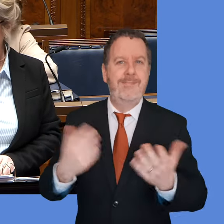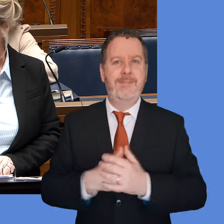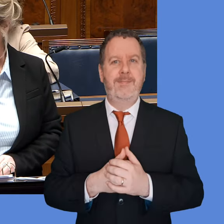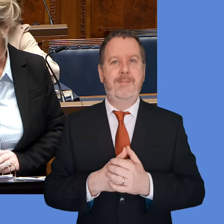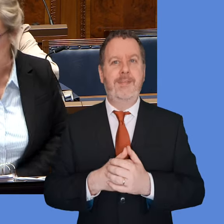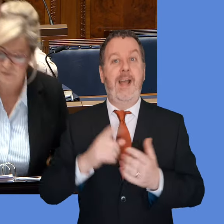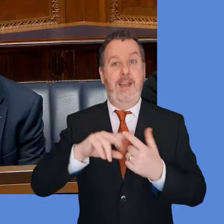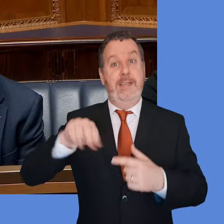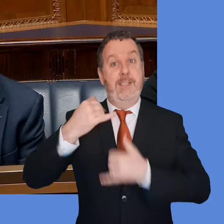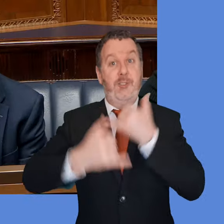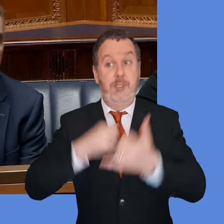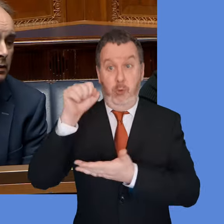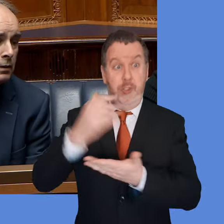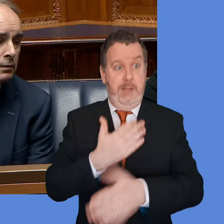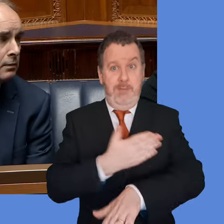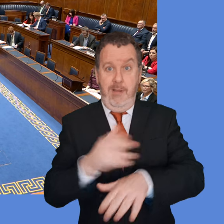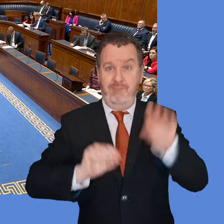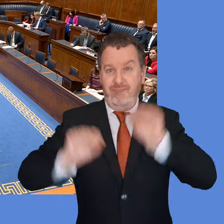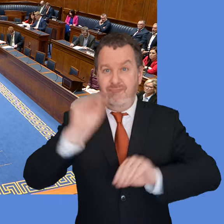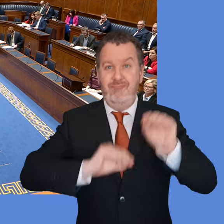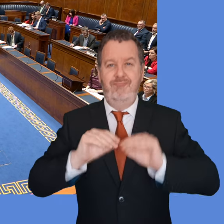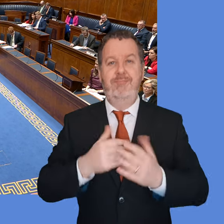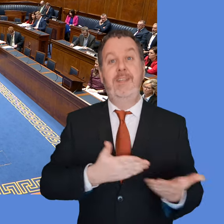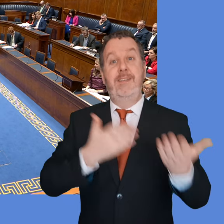develop next year's budget. I'll call Gerry Kelly.